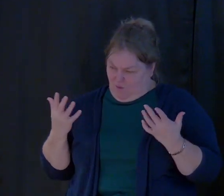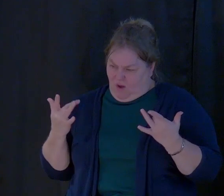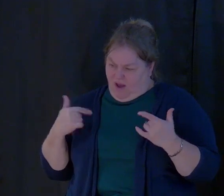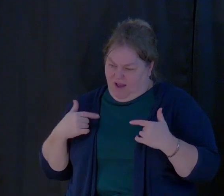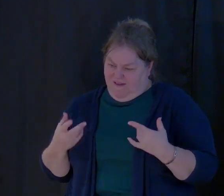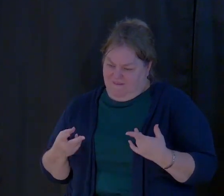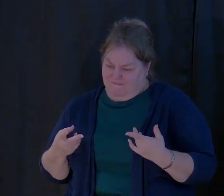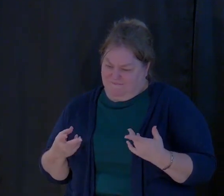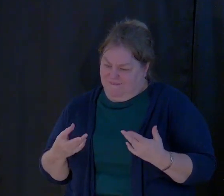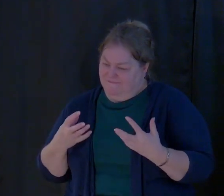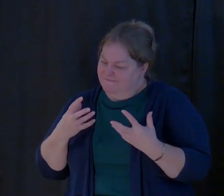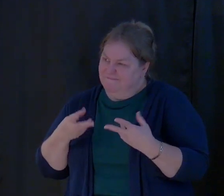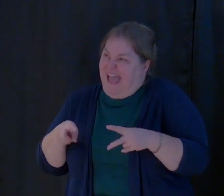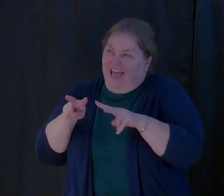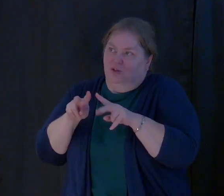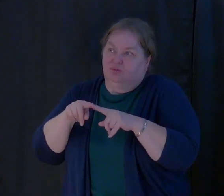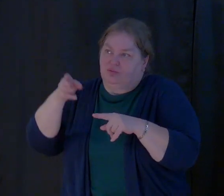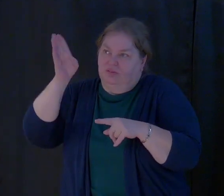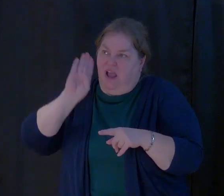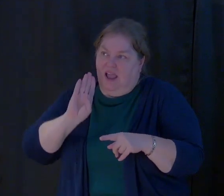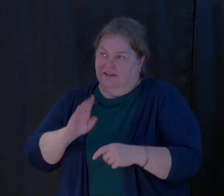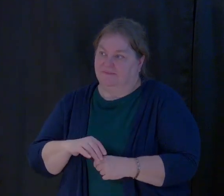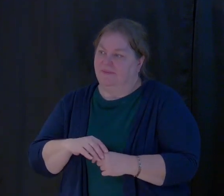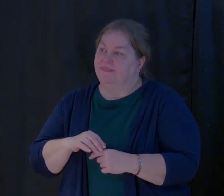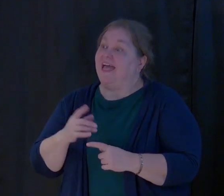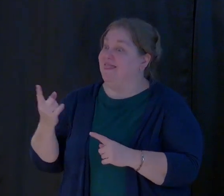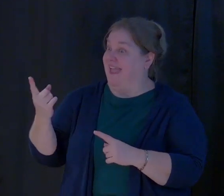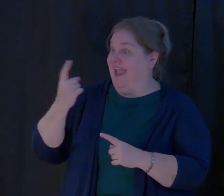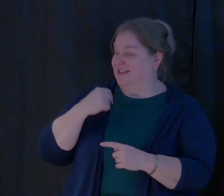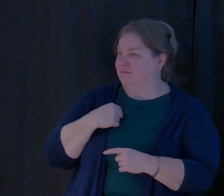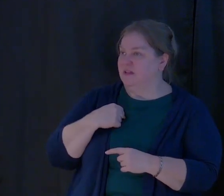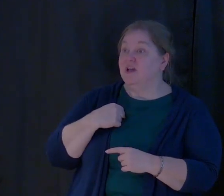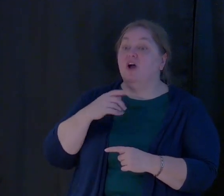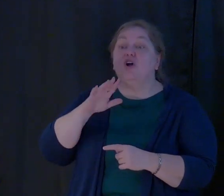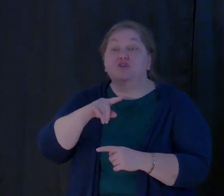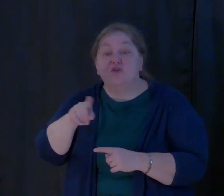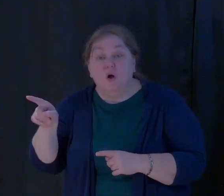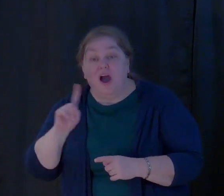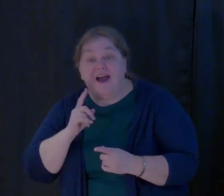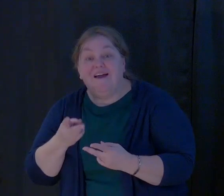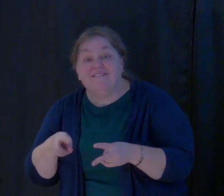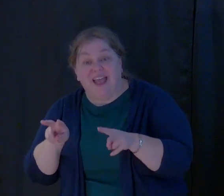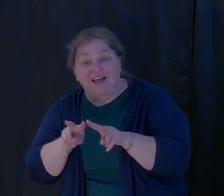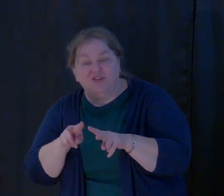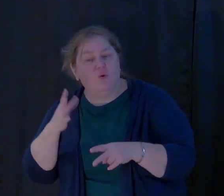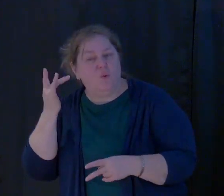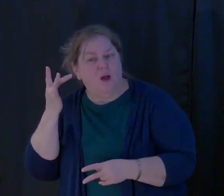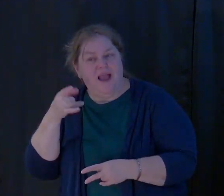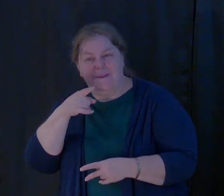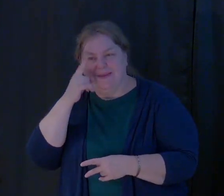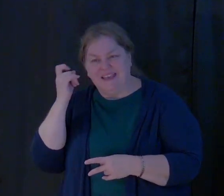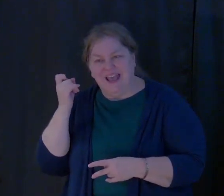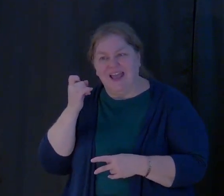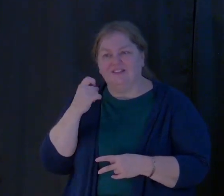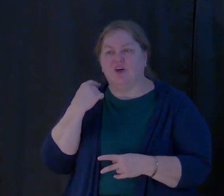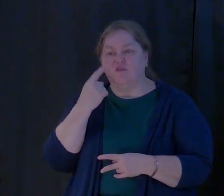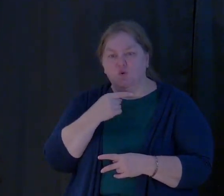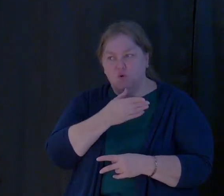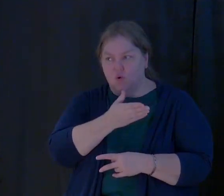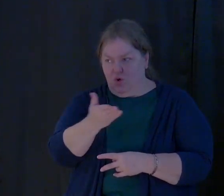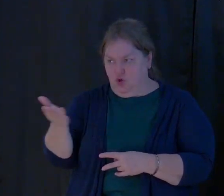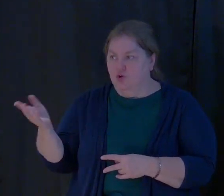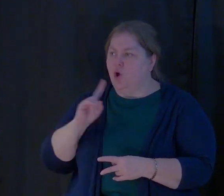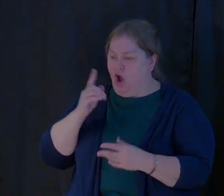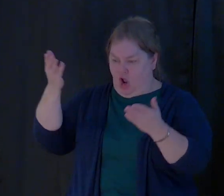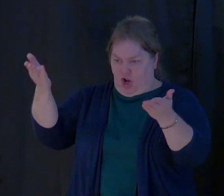to God at all? Well, number one, you're valuable to God because of who you and I